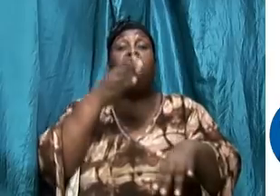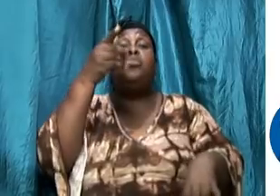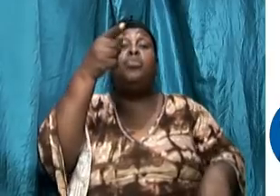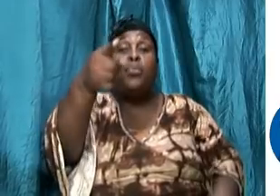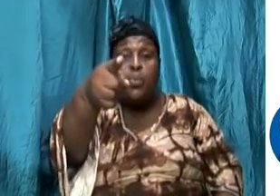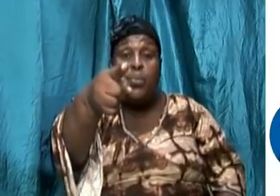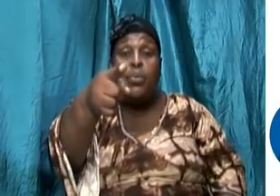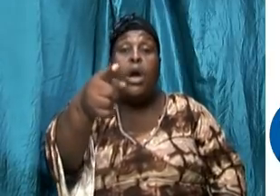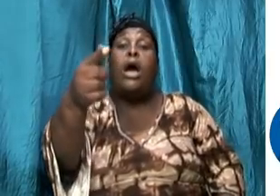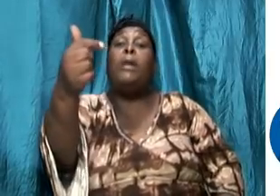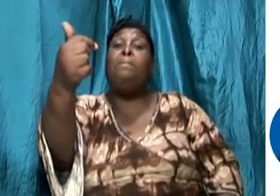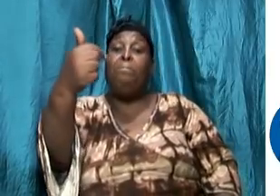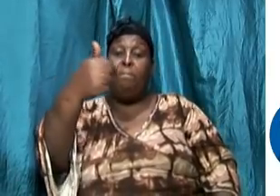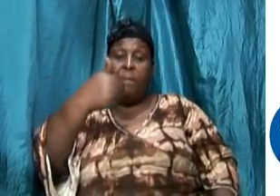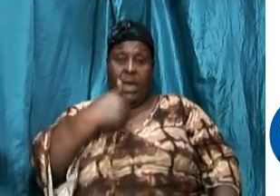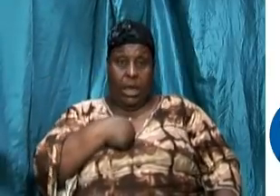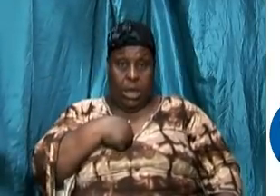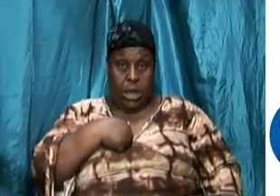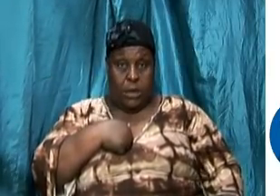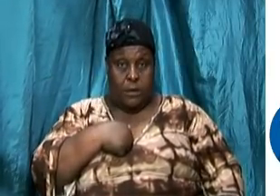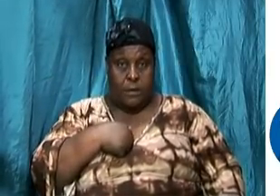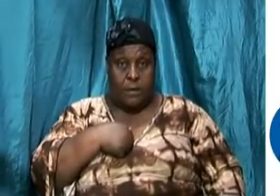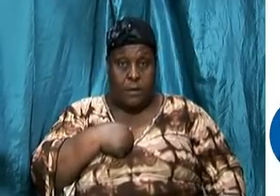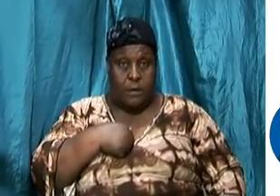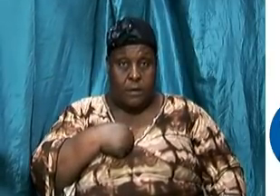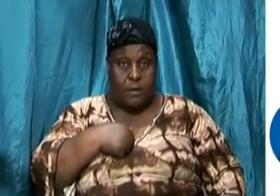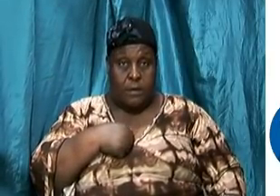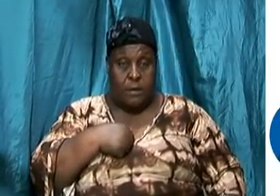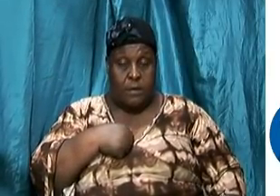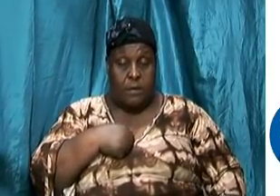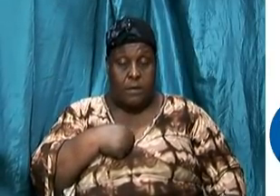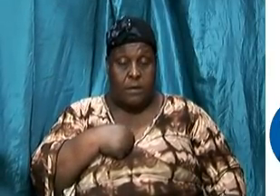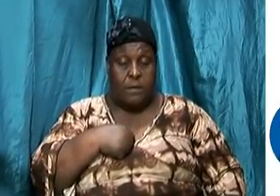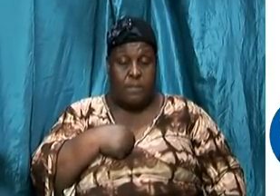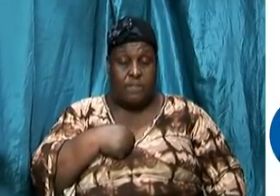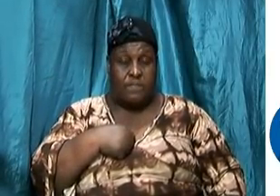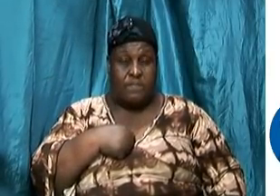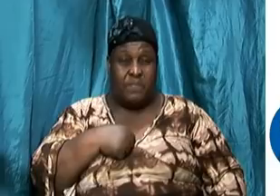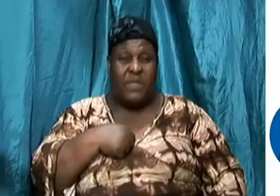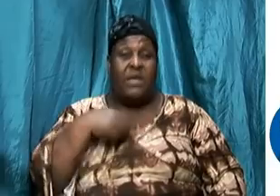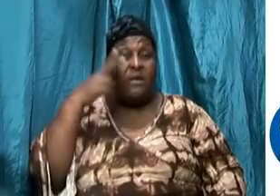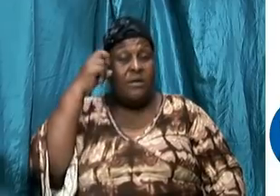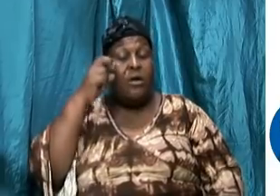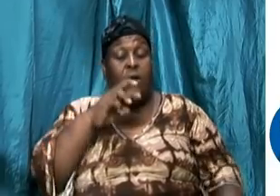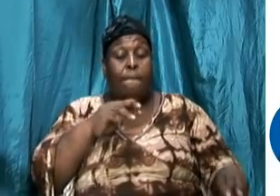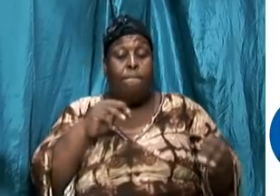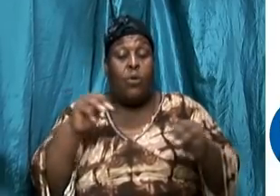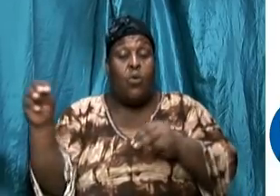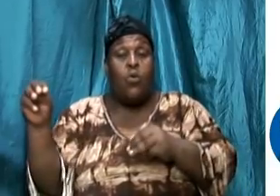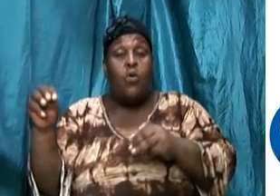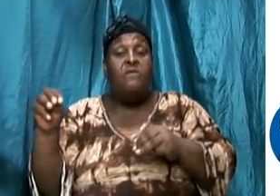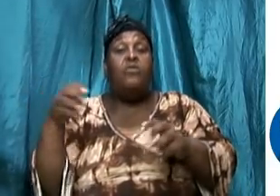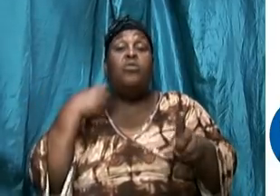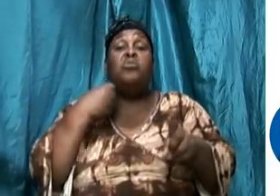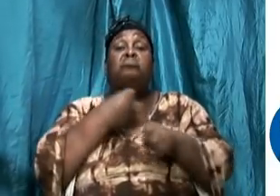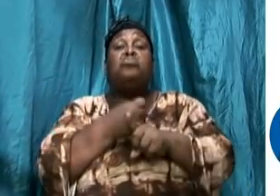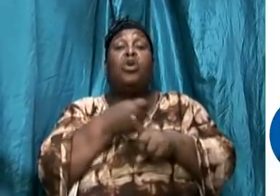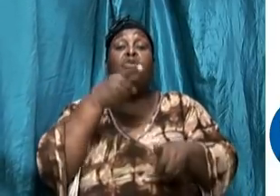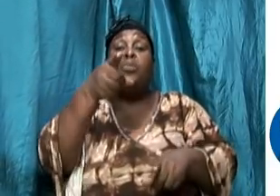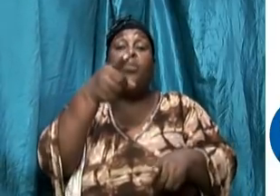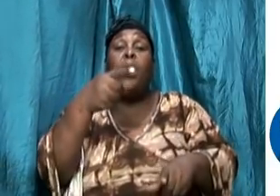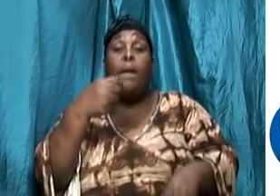smell blood and he is going to move to attack us